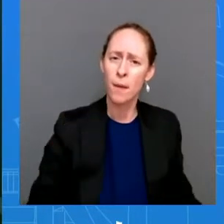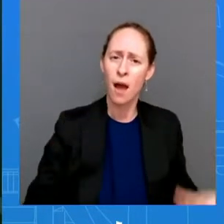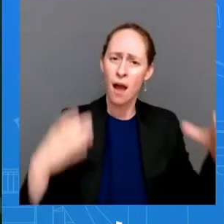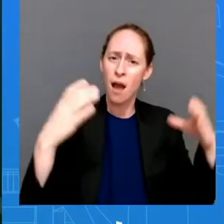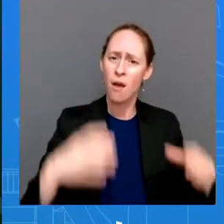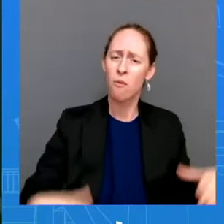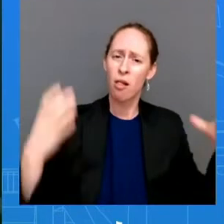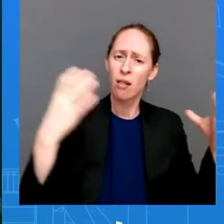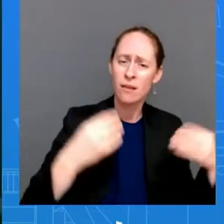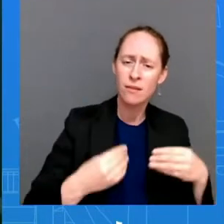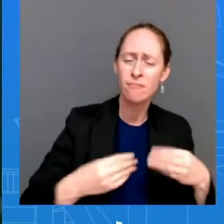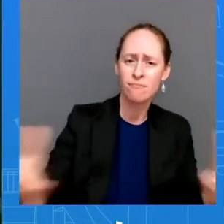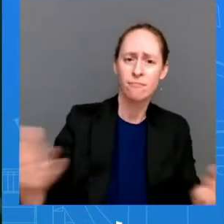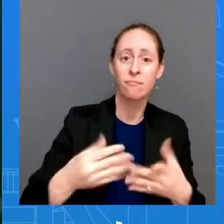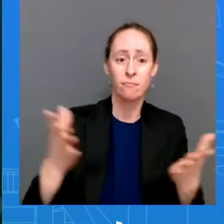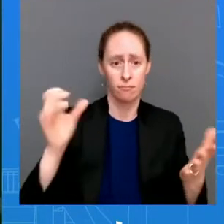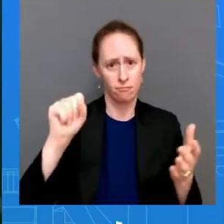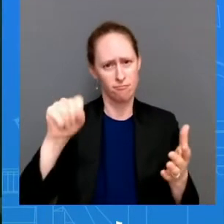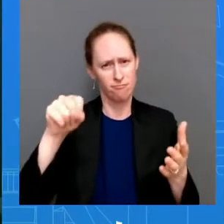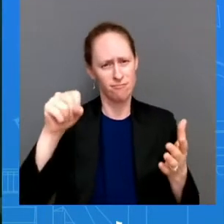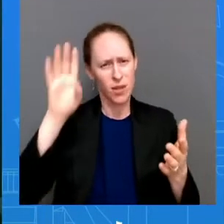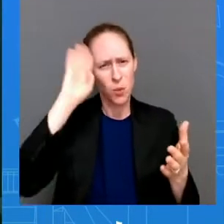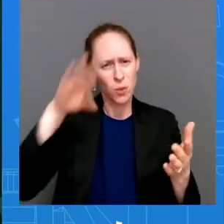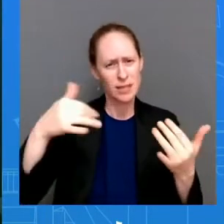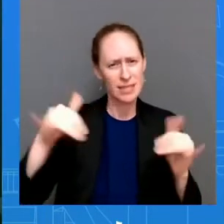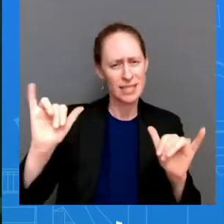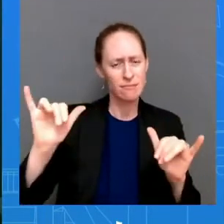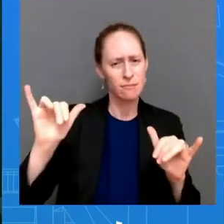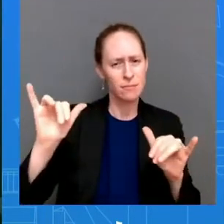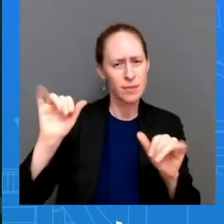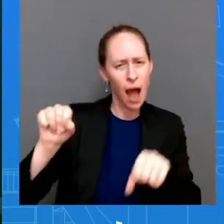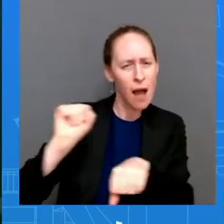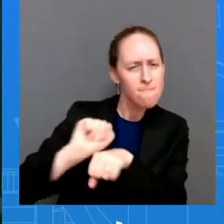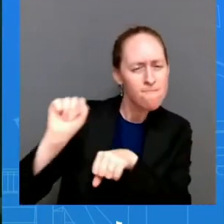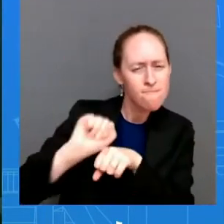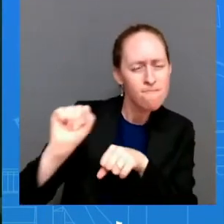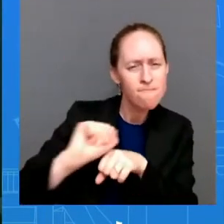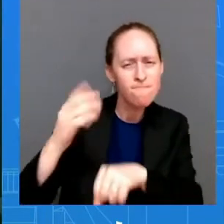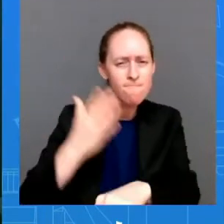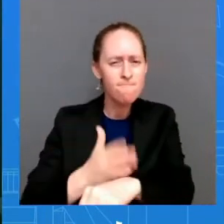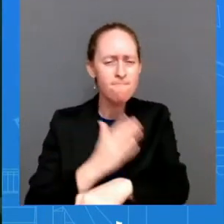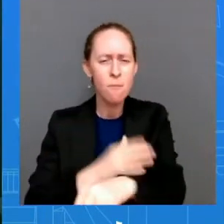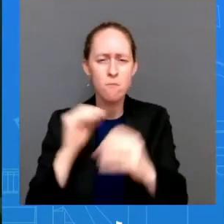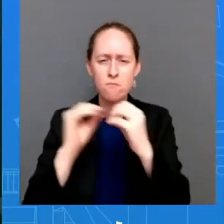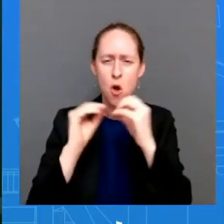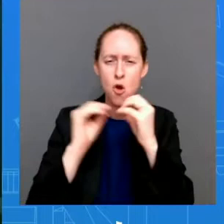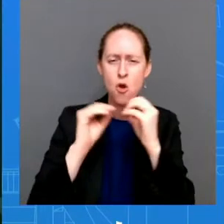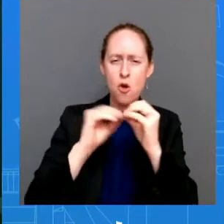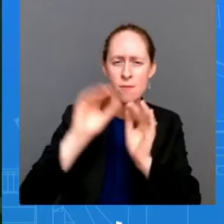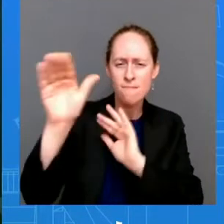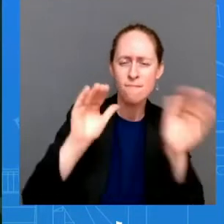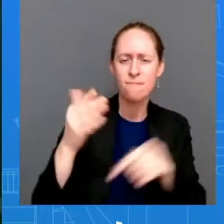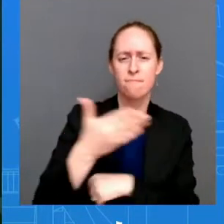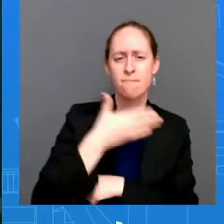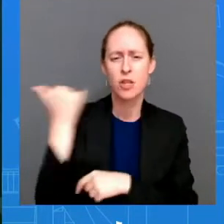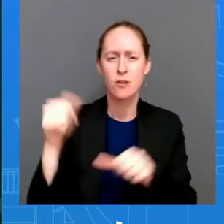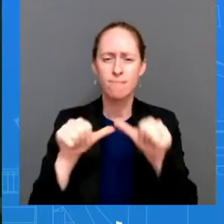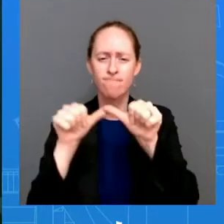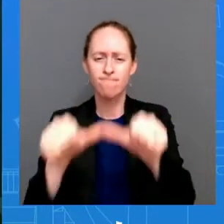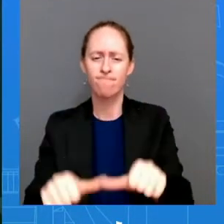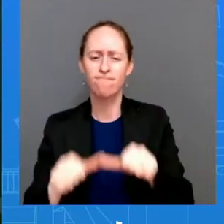domestic and international oil producers to increase output so they can continue to come down finally lastly